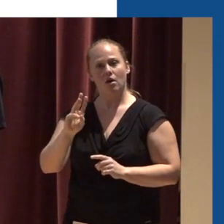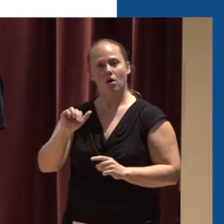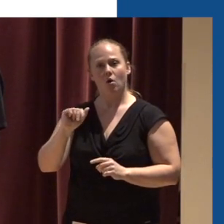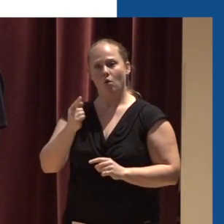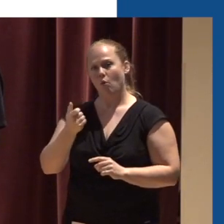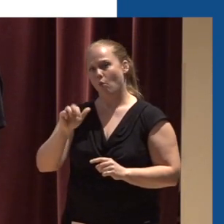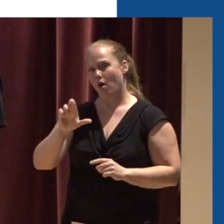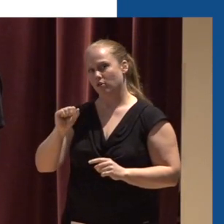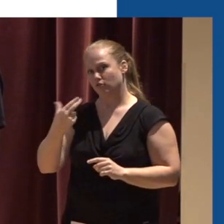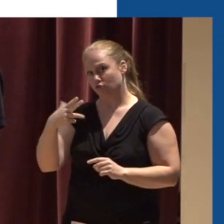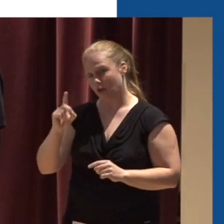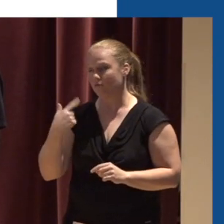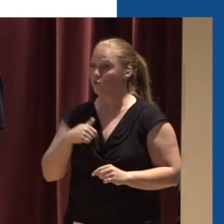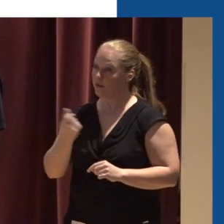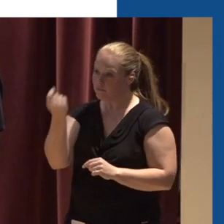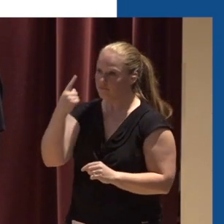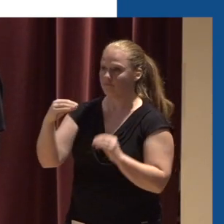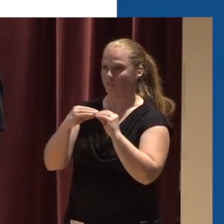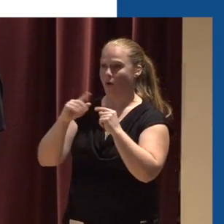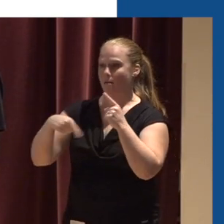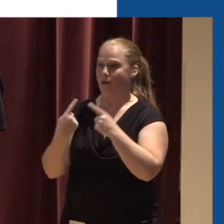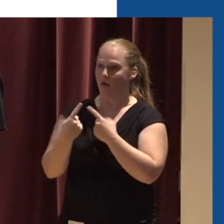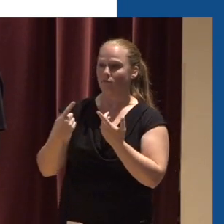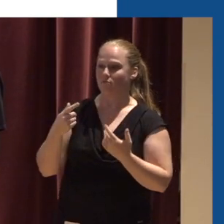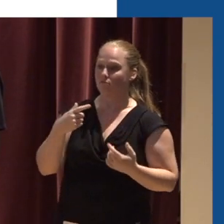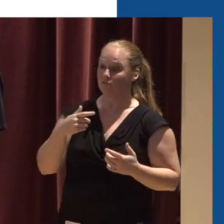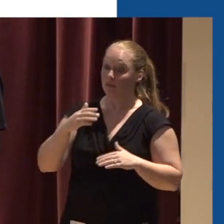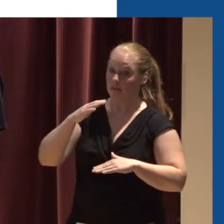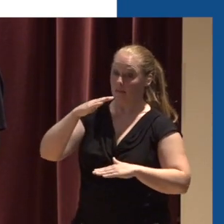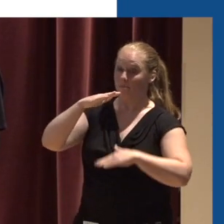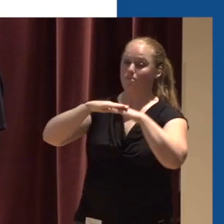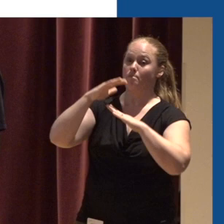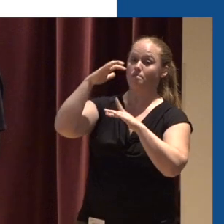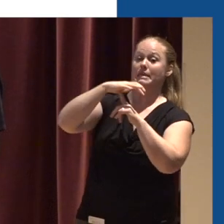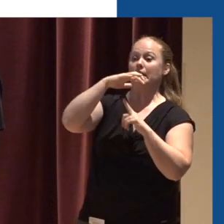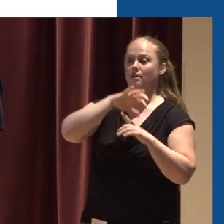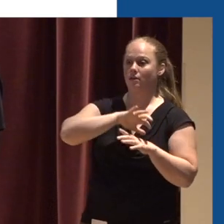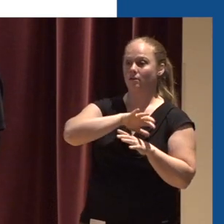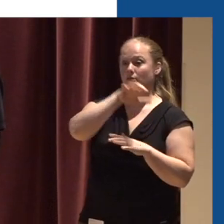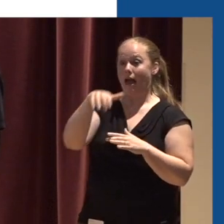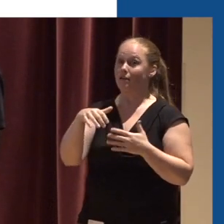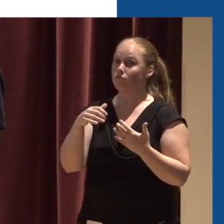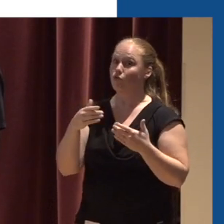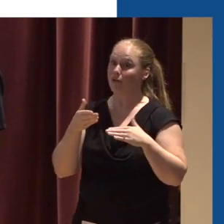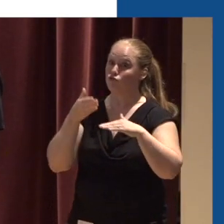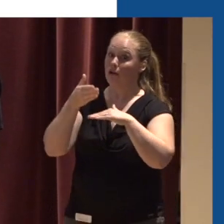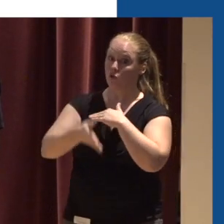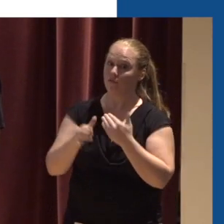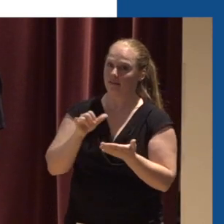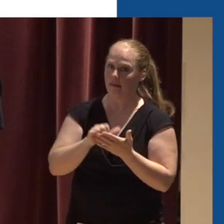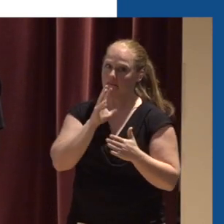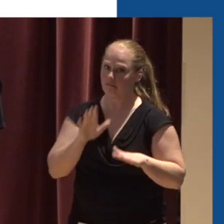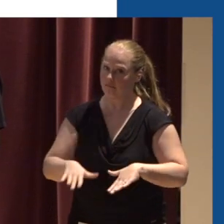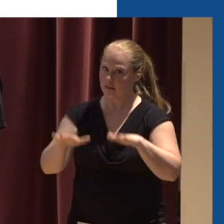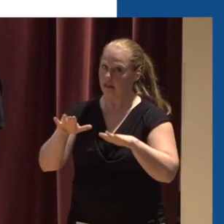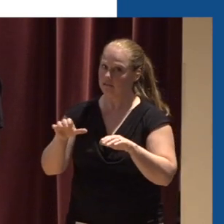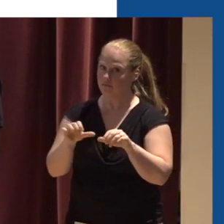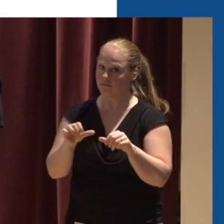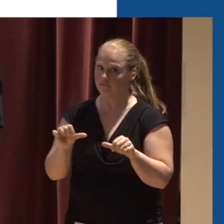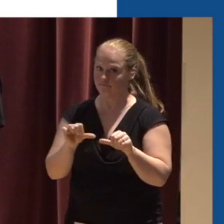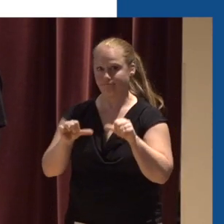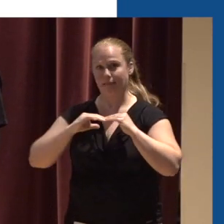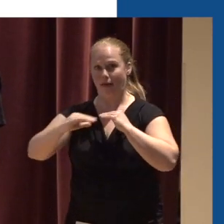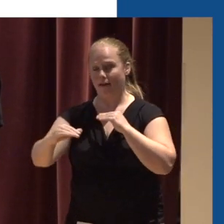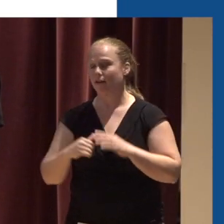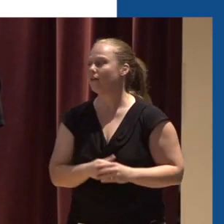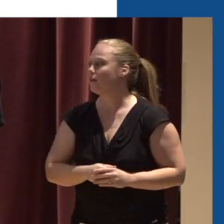of both the peak And the surpassing the overtopping of flood stage Create a data dissemination